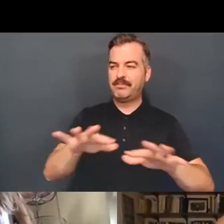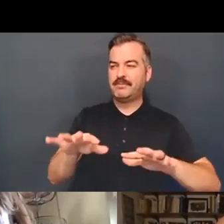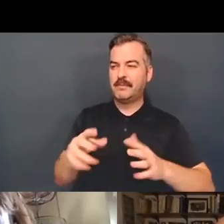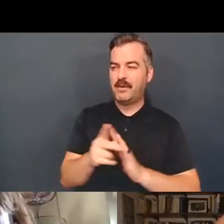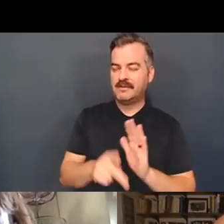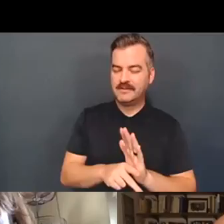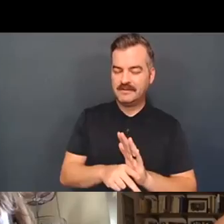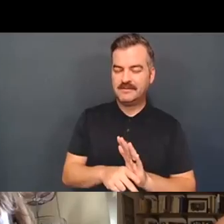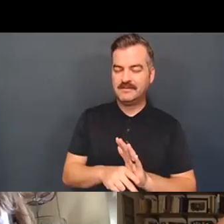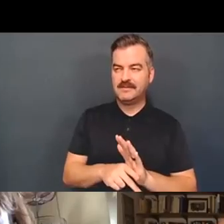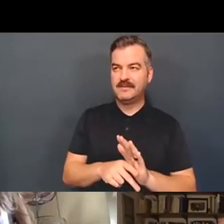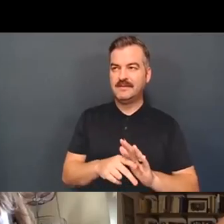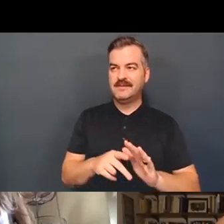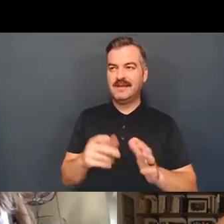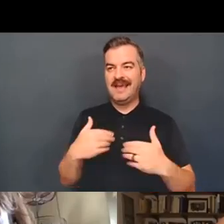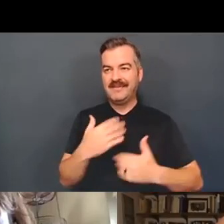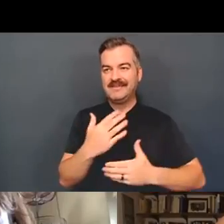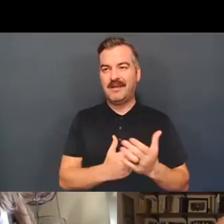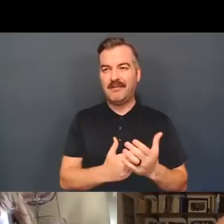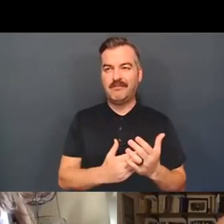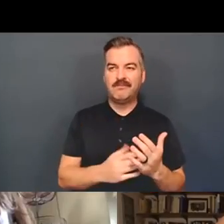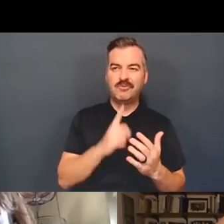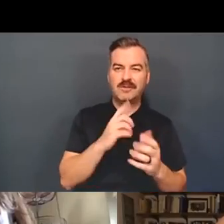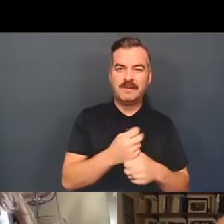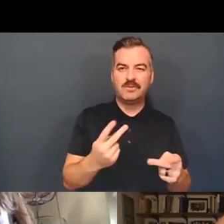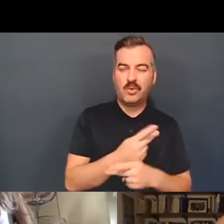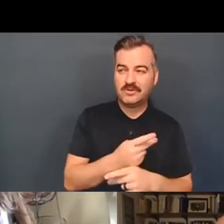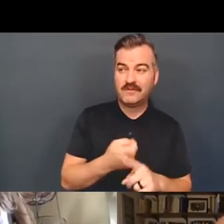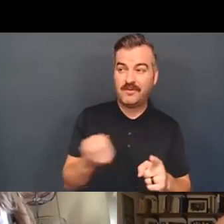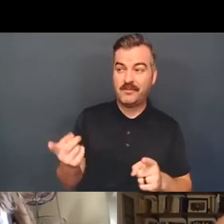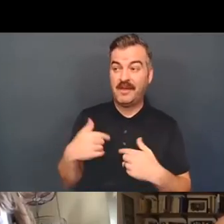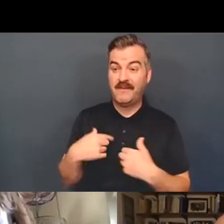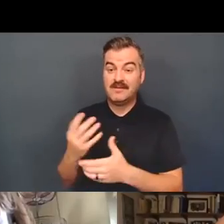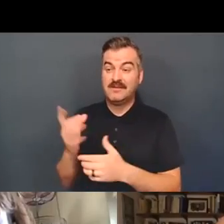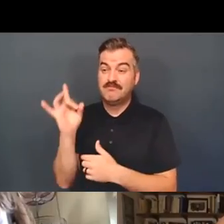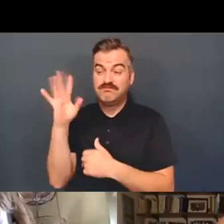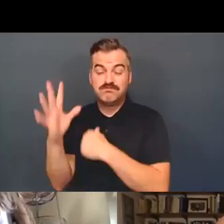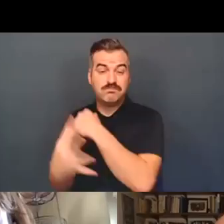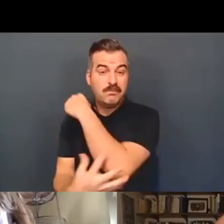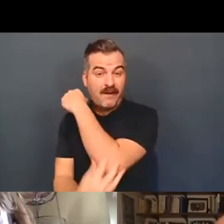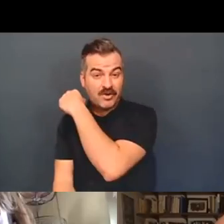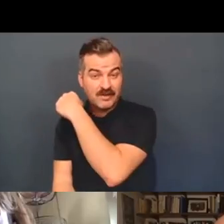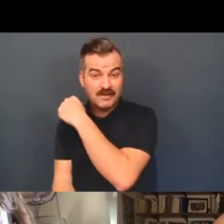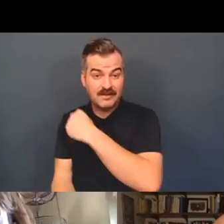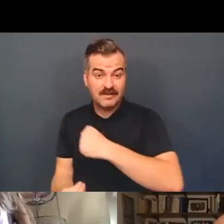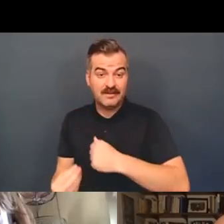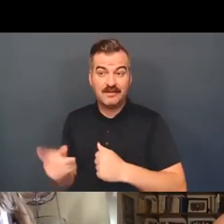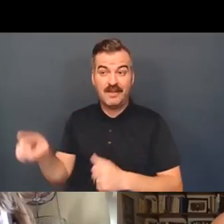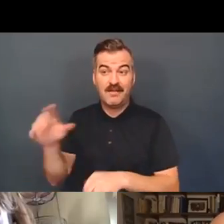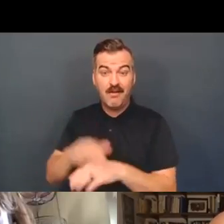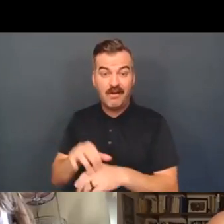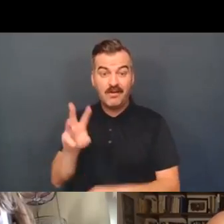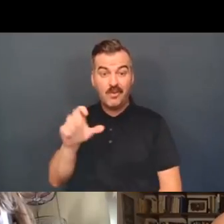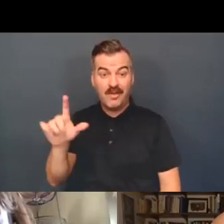kind of a completion of some of the conditions that result, such as extreme poverty, being on many welfare programs.